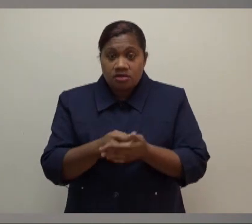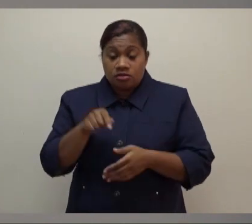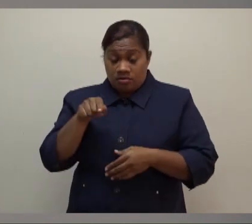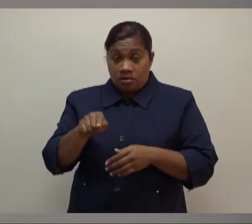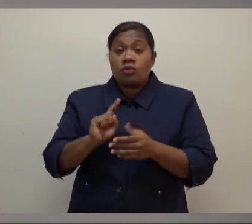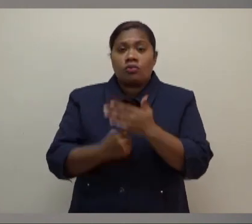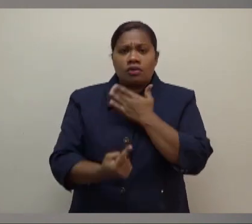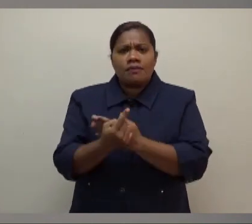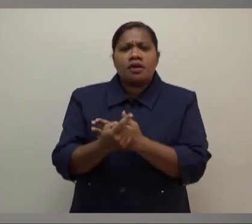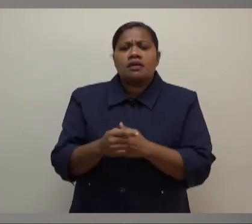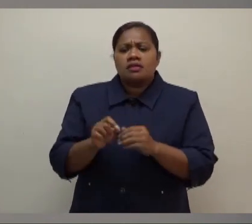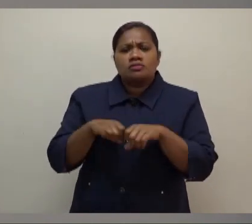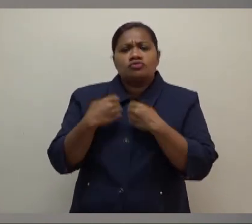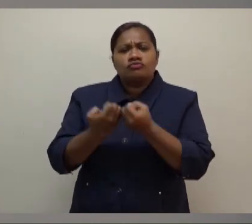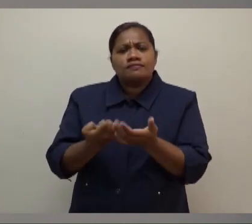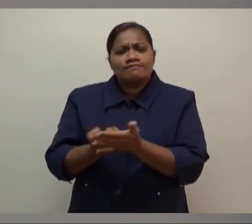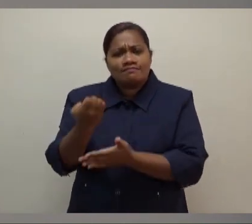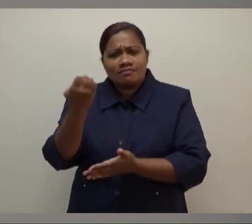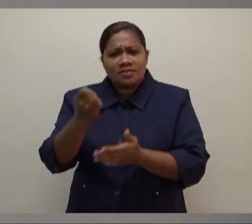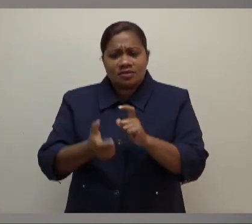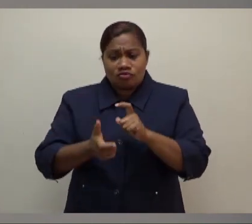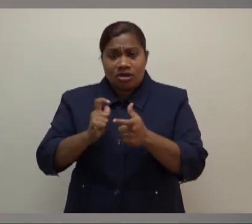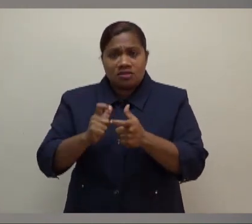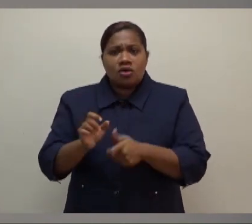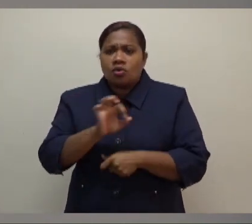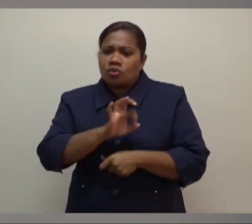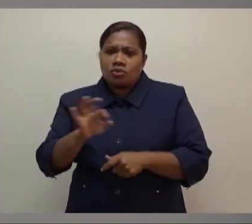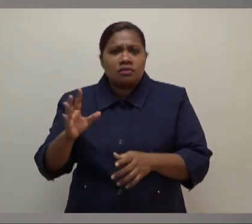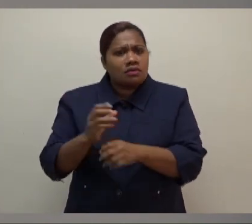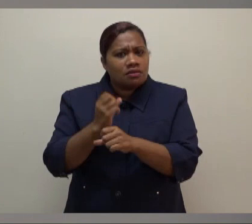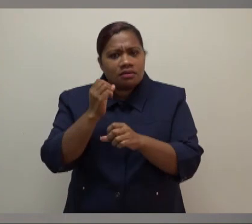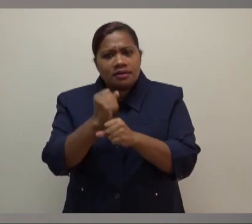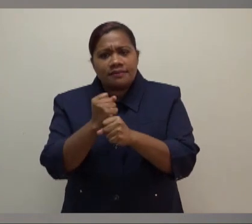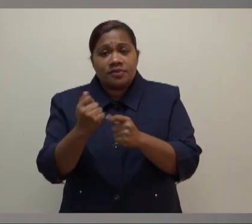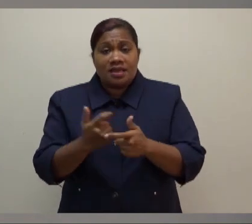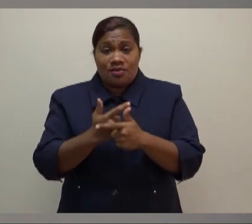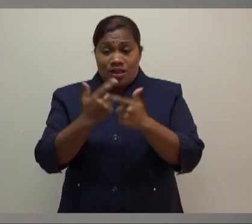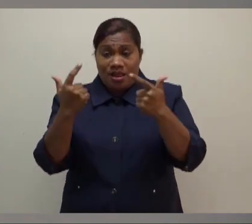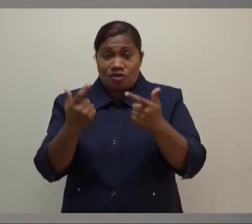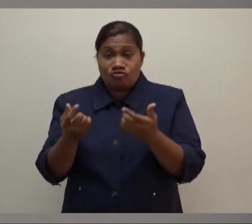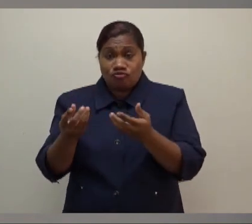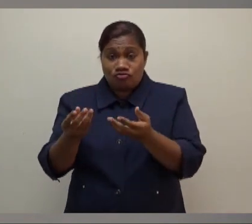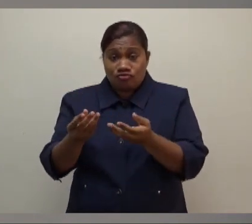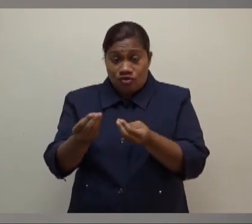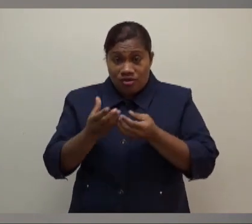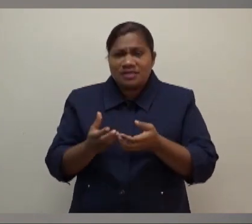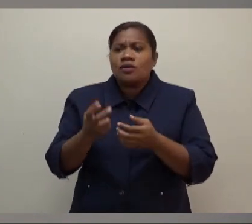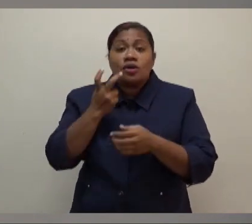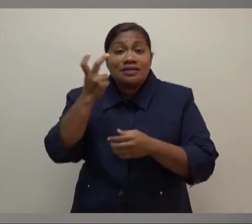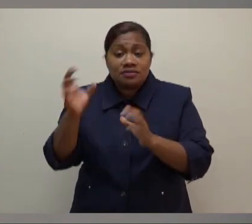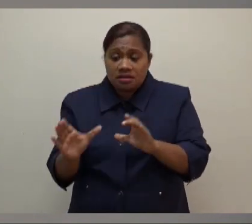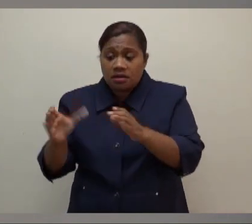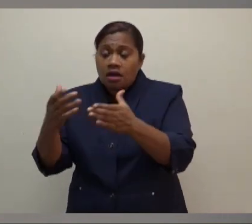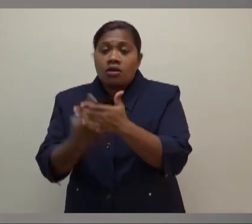unfold unabated. Our largest foreign exchange earner, Tourism, brings in about $2 billion in foreign